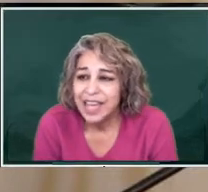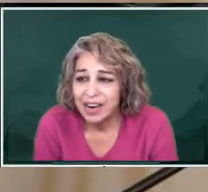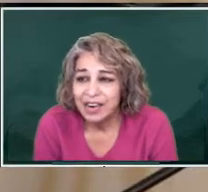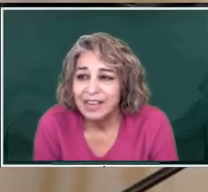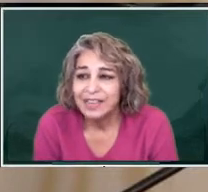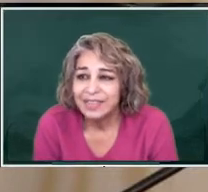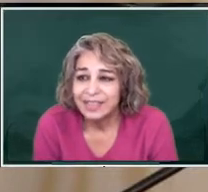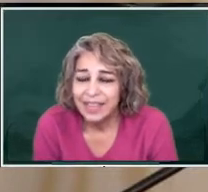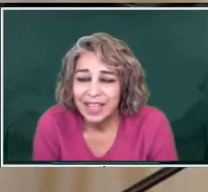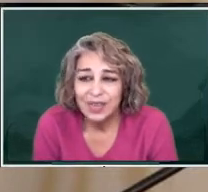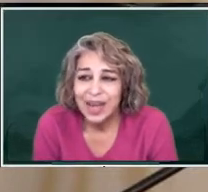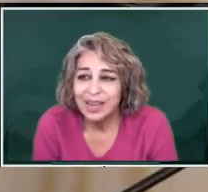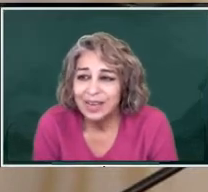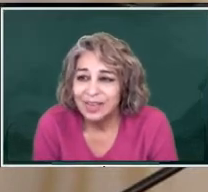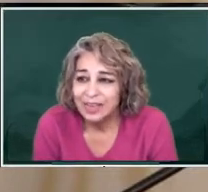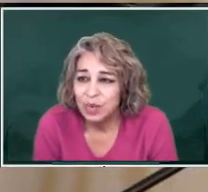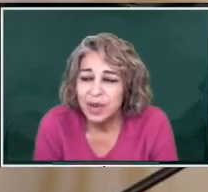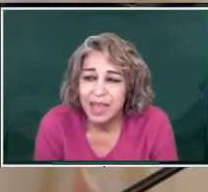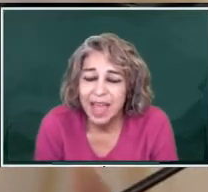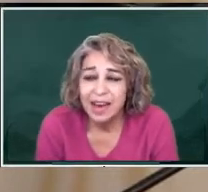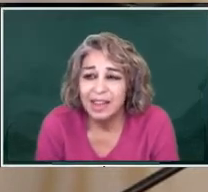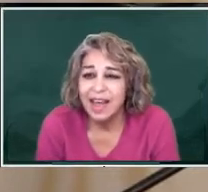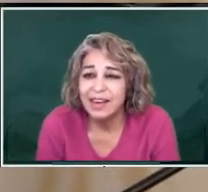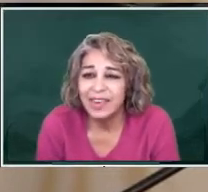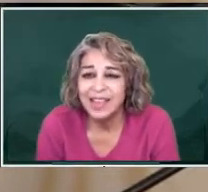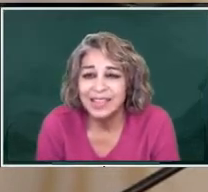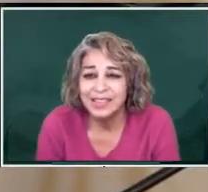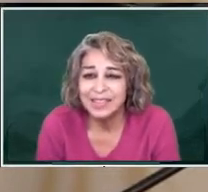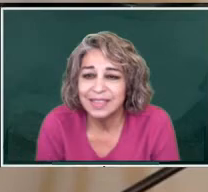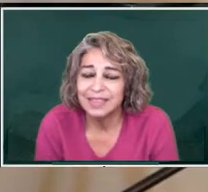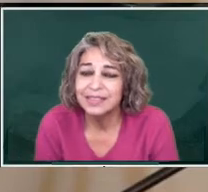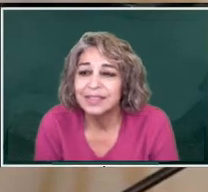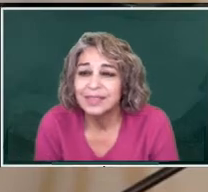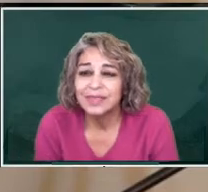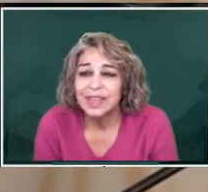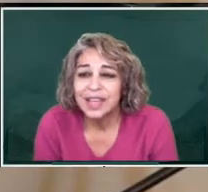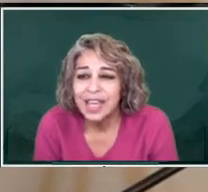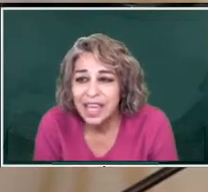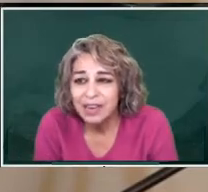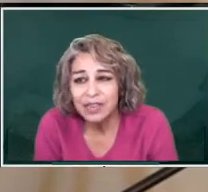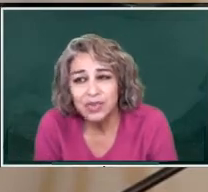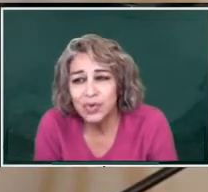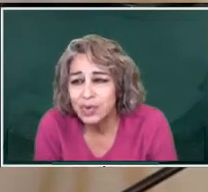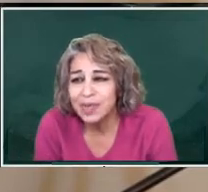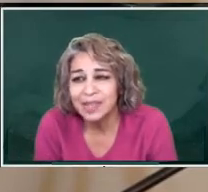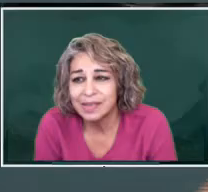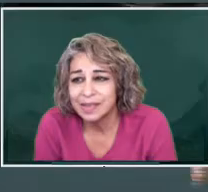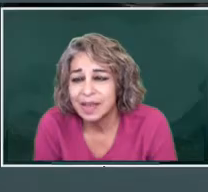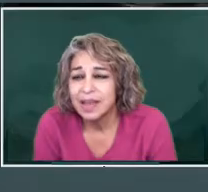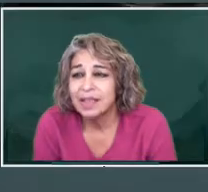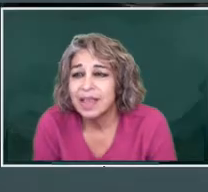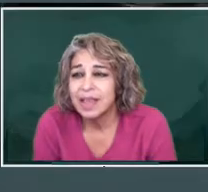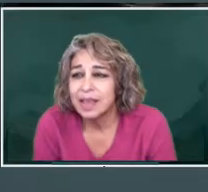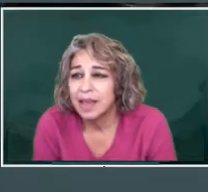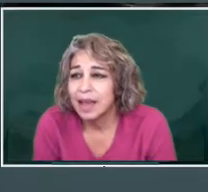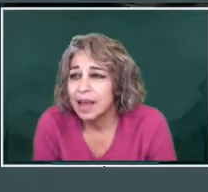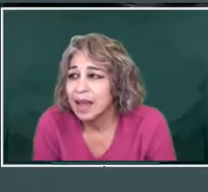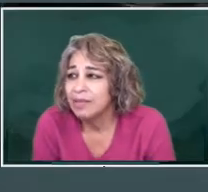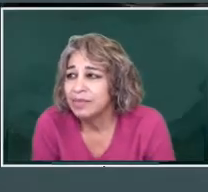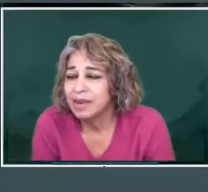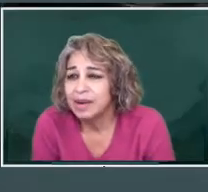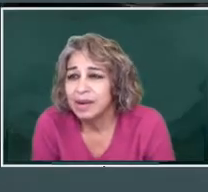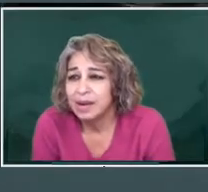Here, in Durango, where they had a lot of violence, here the truth is, they